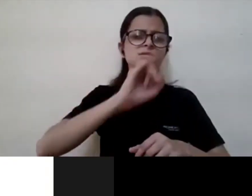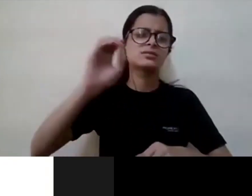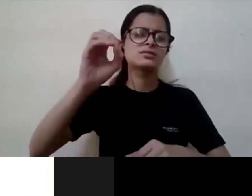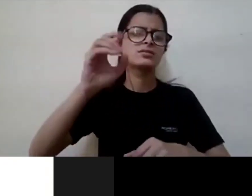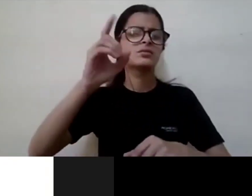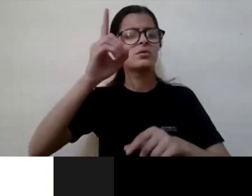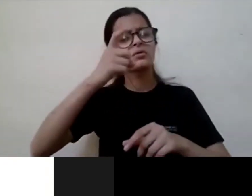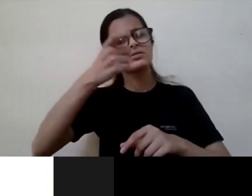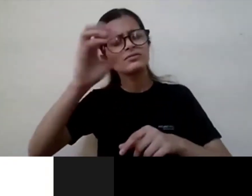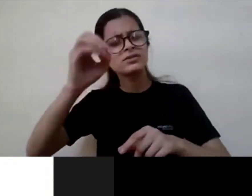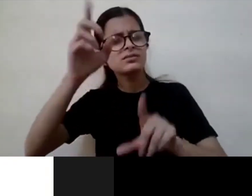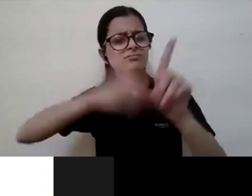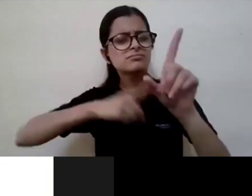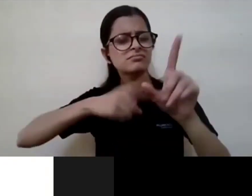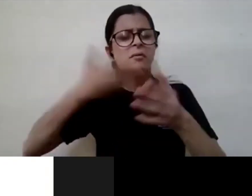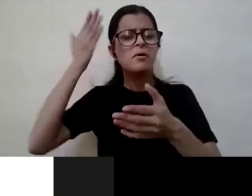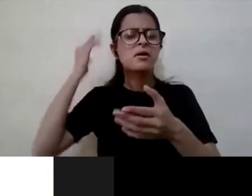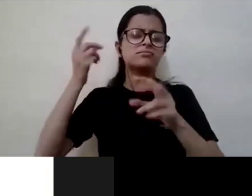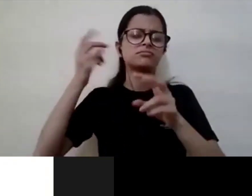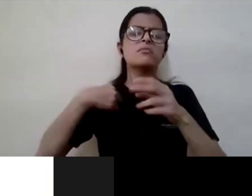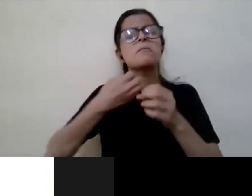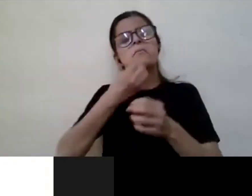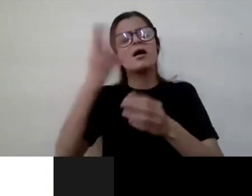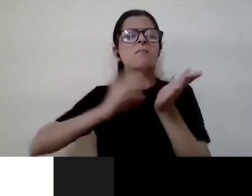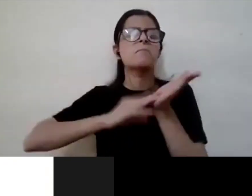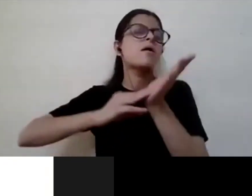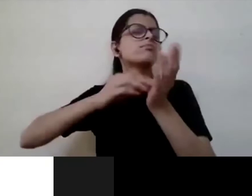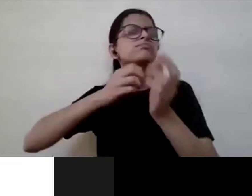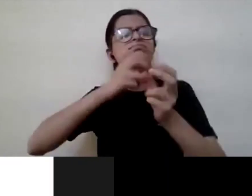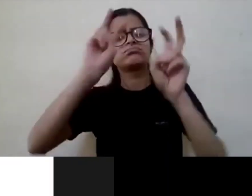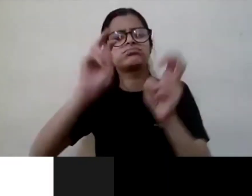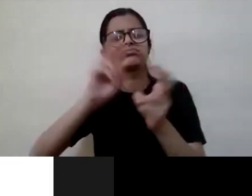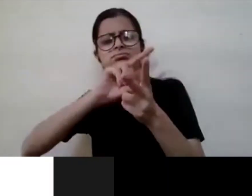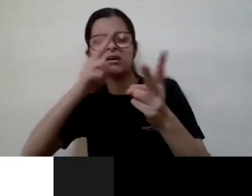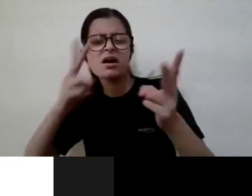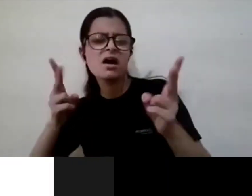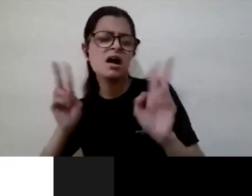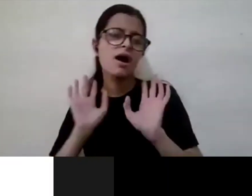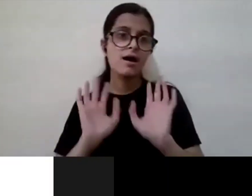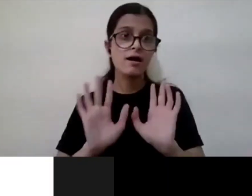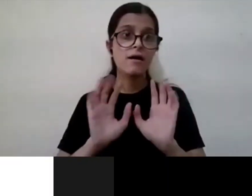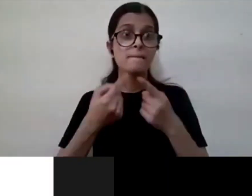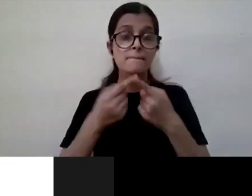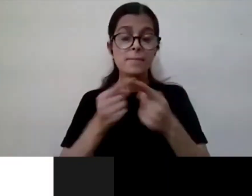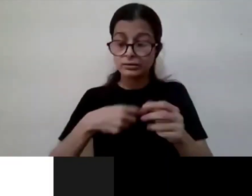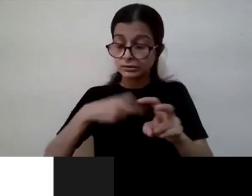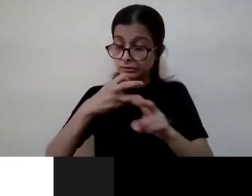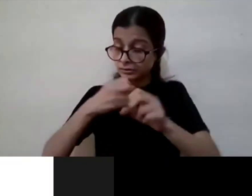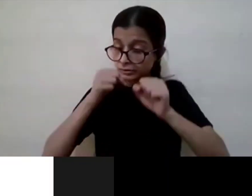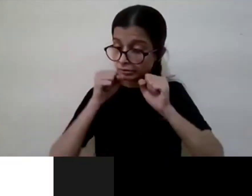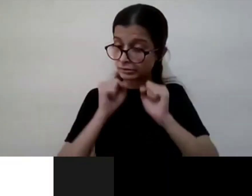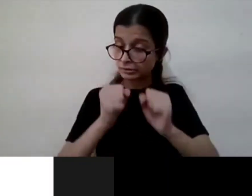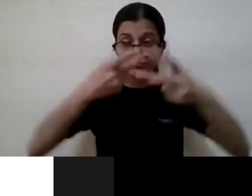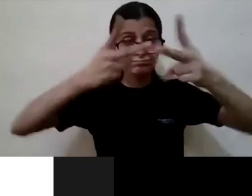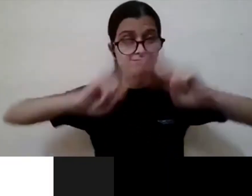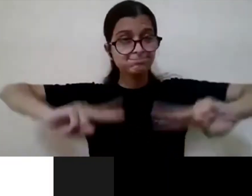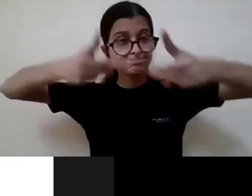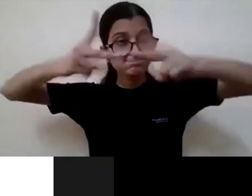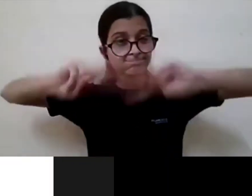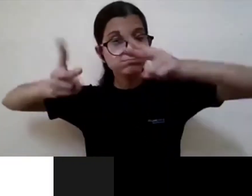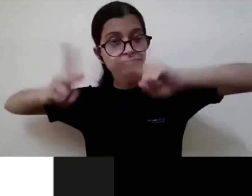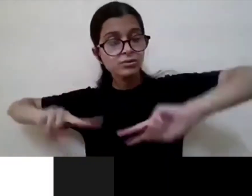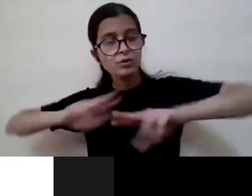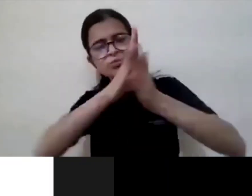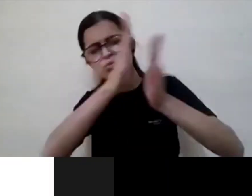have millions of title available so it's really difficult to um uh convert all those uh